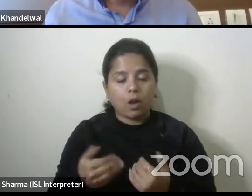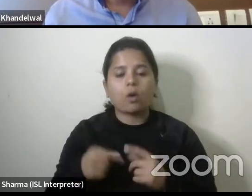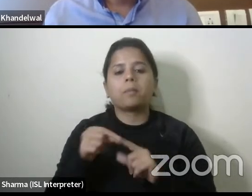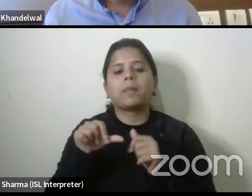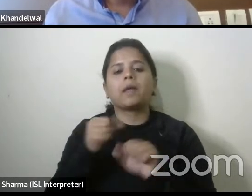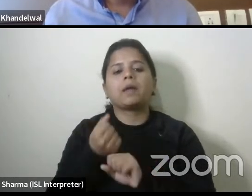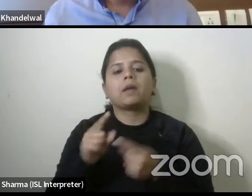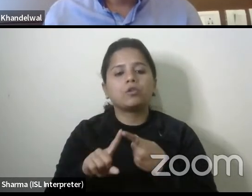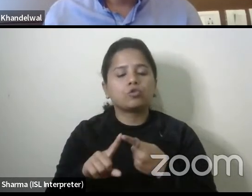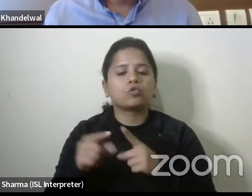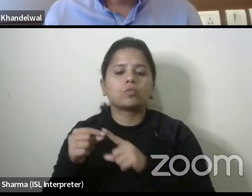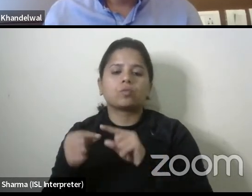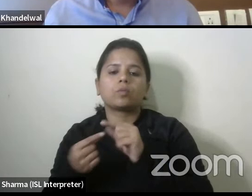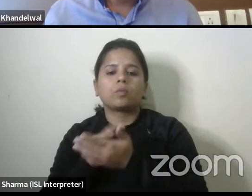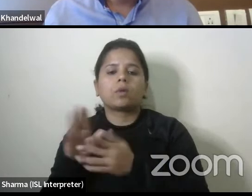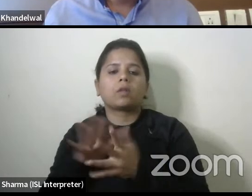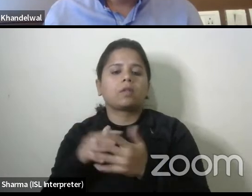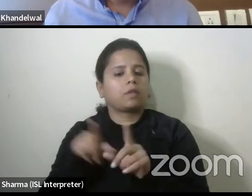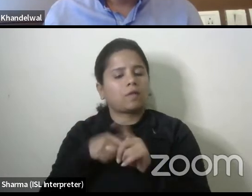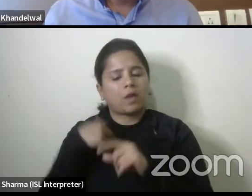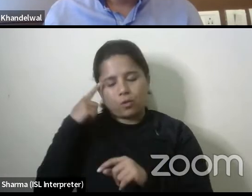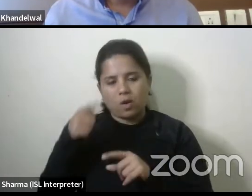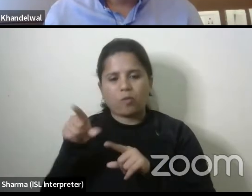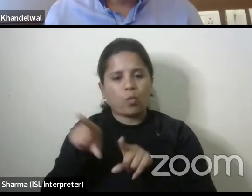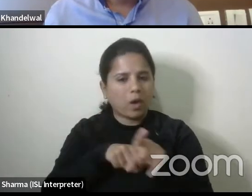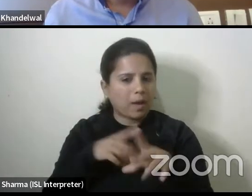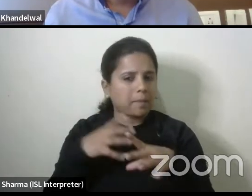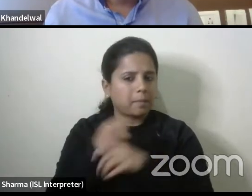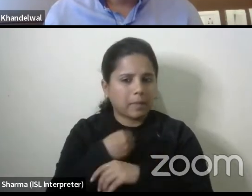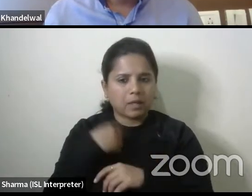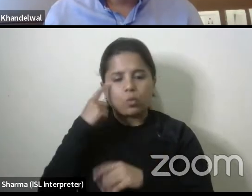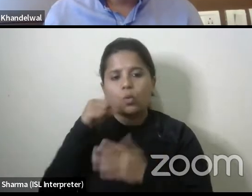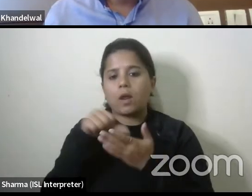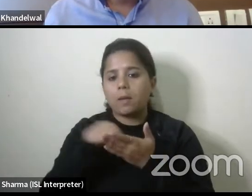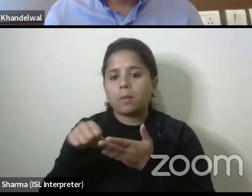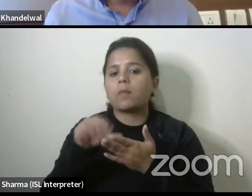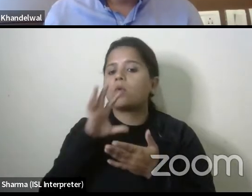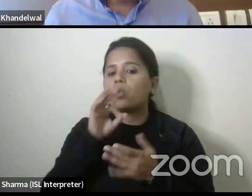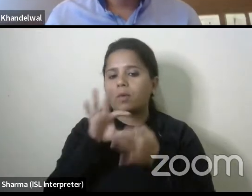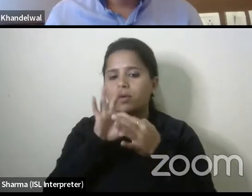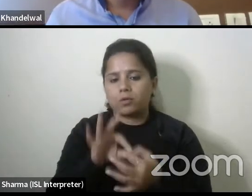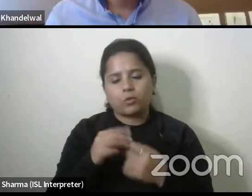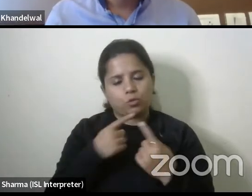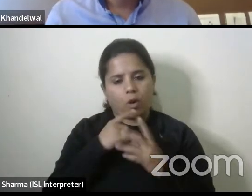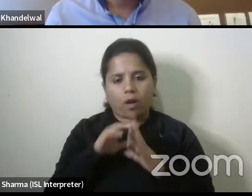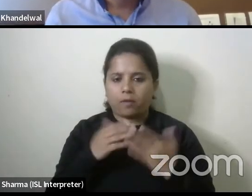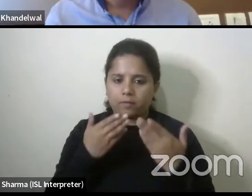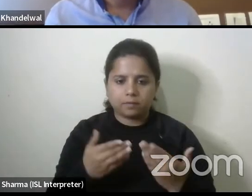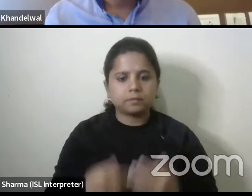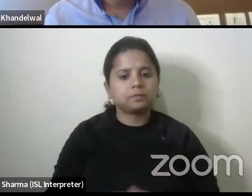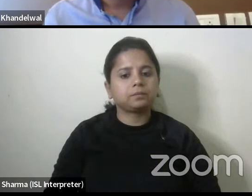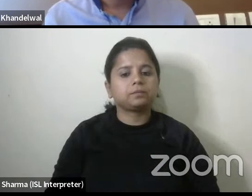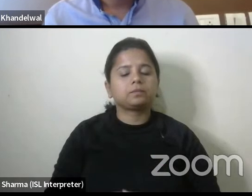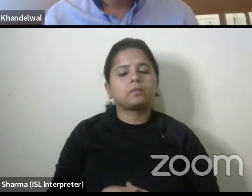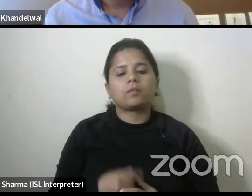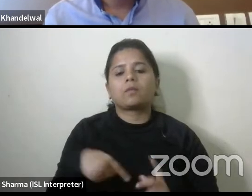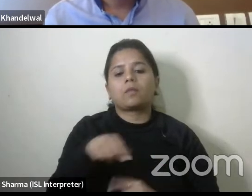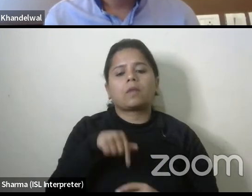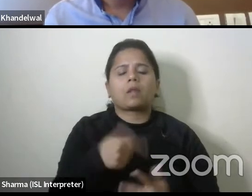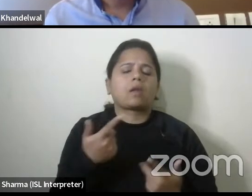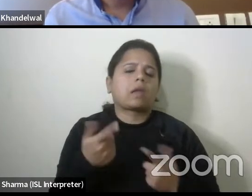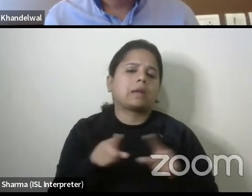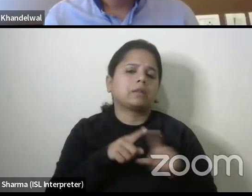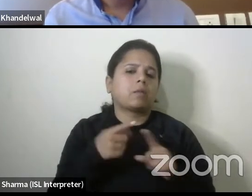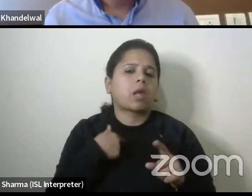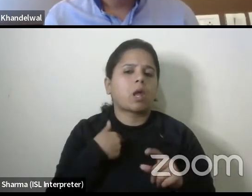um i mean i understand we're talking about gaps with regard to implementation uh so um i mean uh let's face it right so we